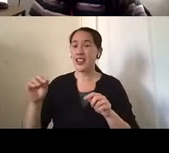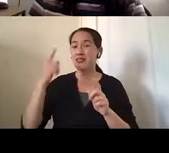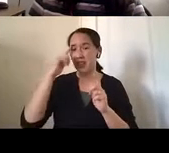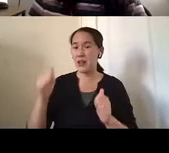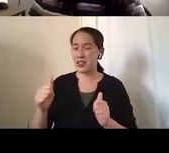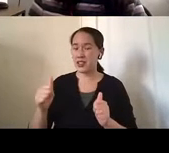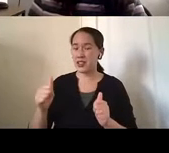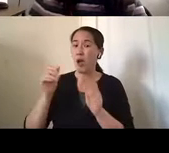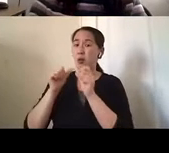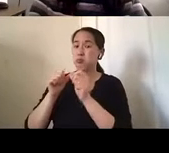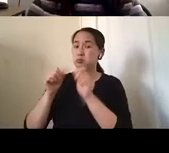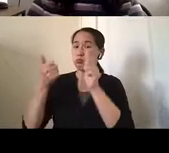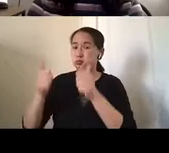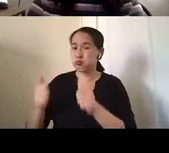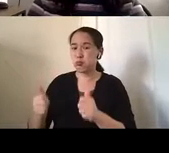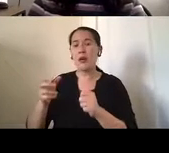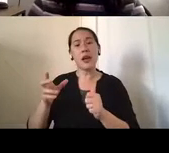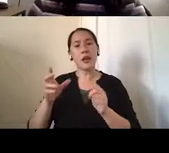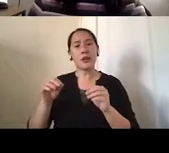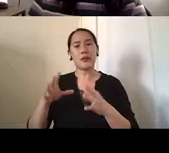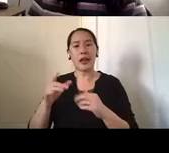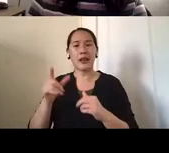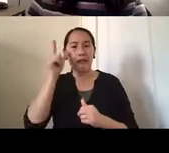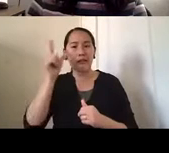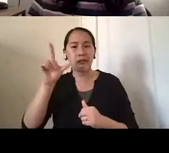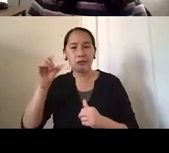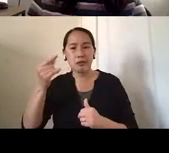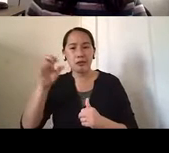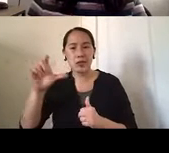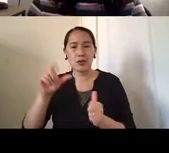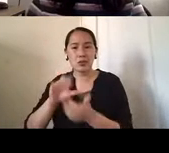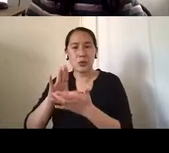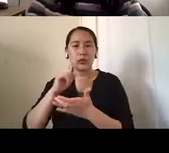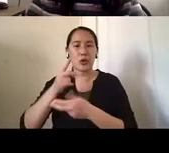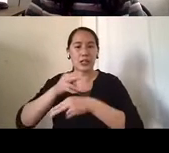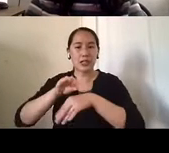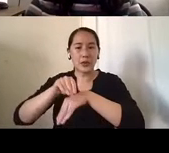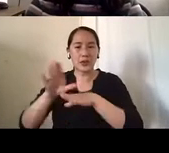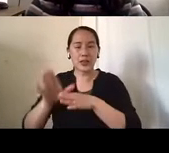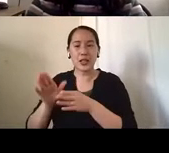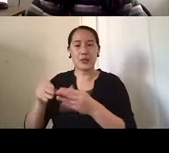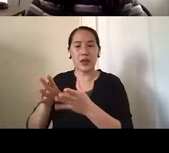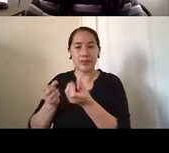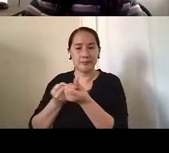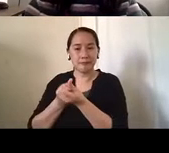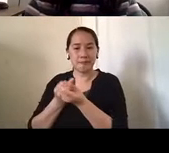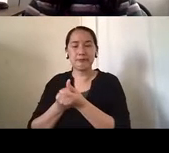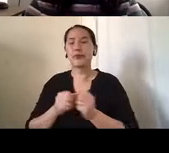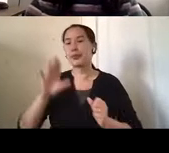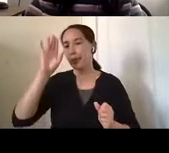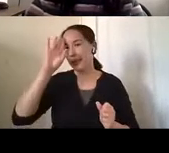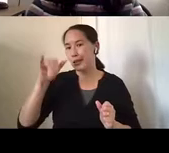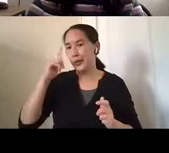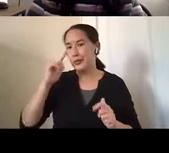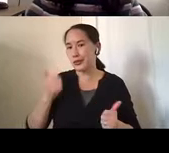allows for kind of a logical approach to counseling and providing support care, um, you know, we know that dementia caregiving is